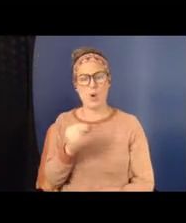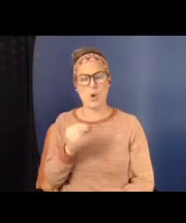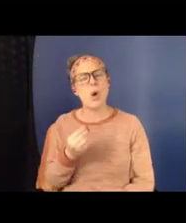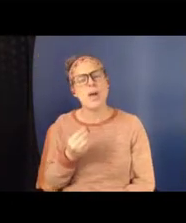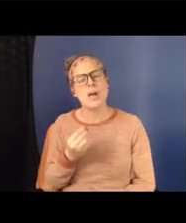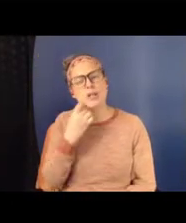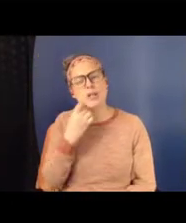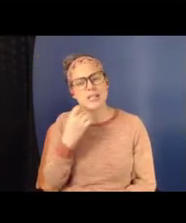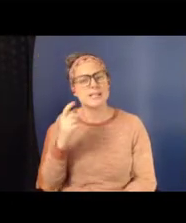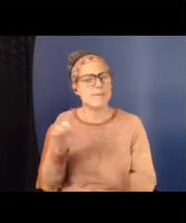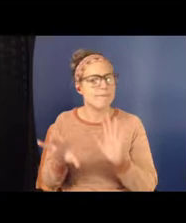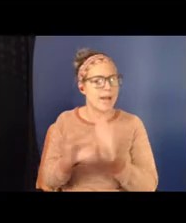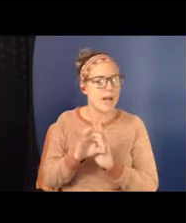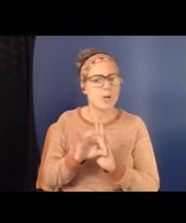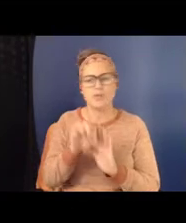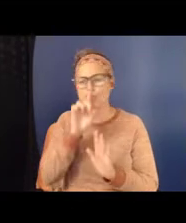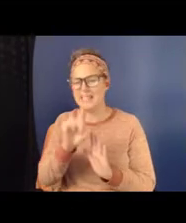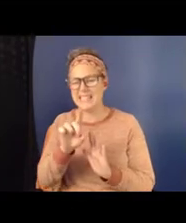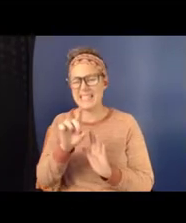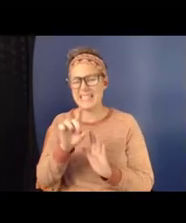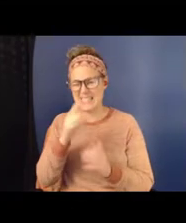and convergence of these data.